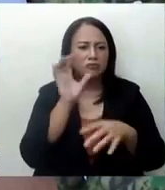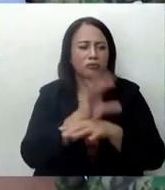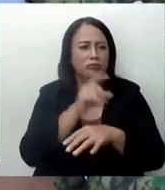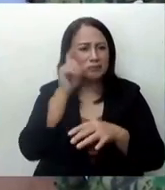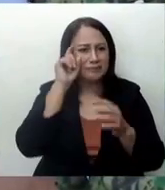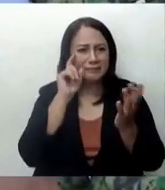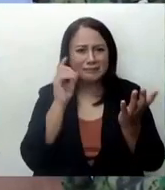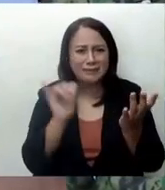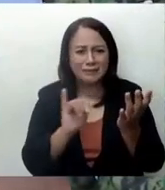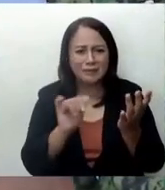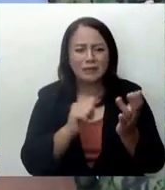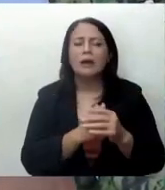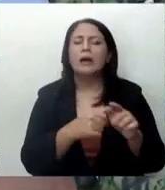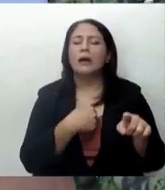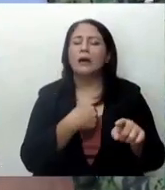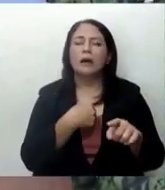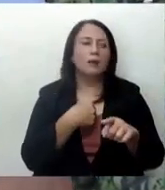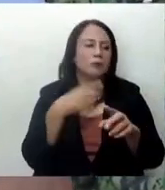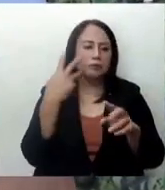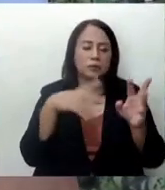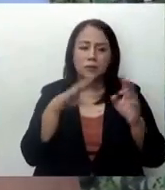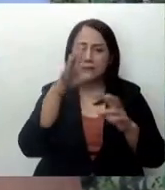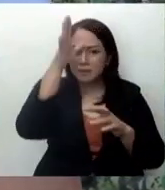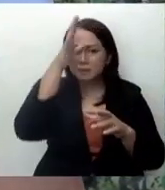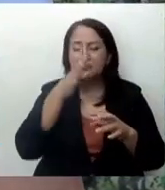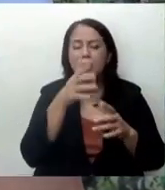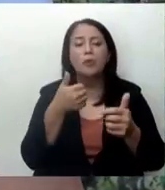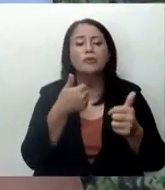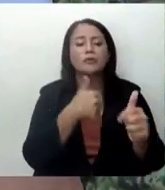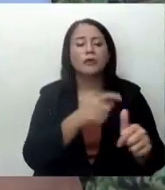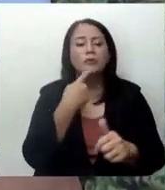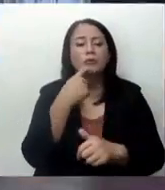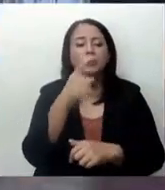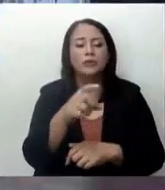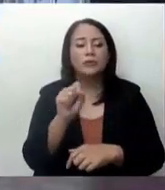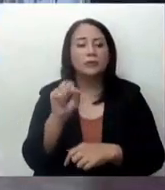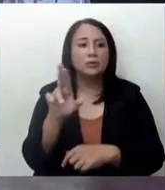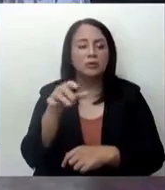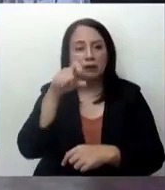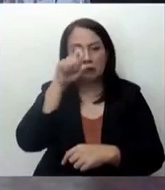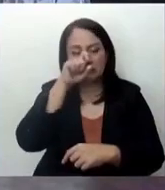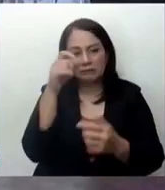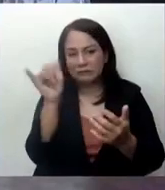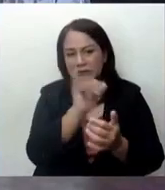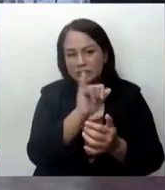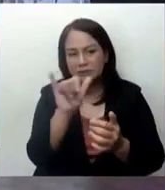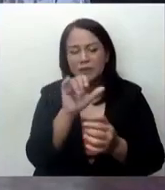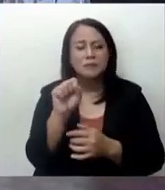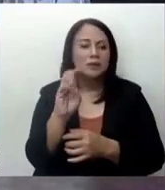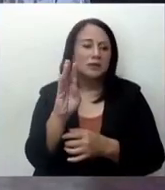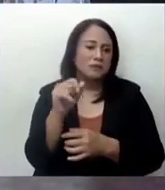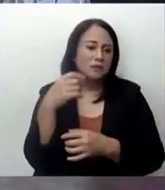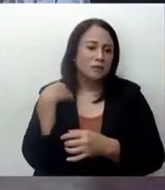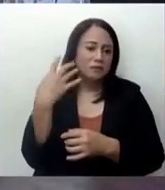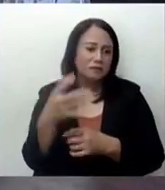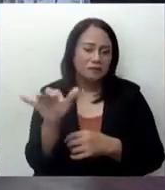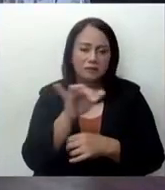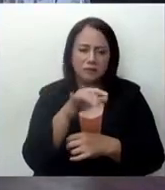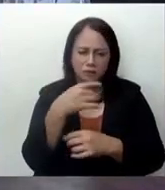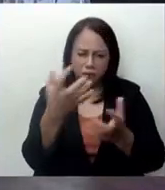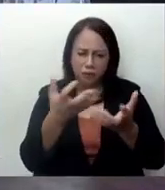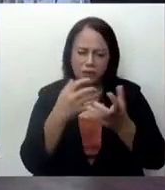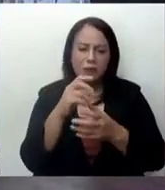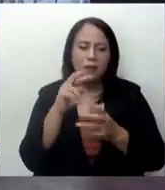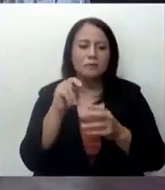It's alarming that parents are simply following the orders of Senor Aguila and the SBSI officials. He also wants the NBI